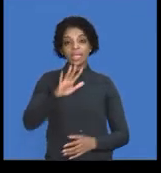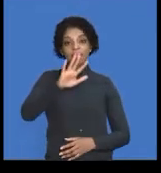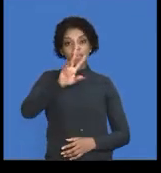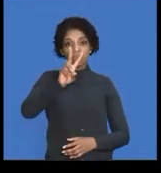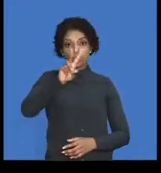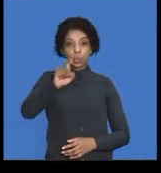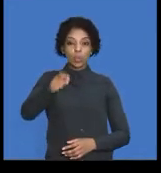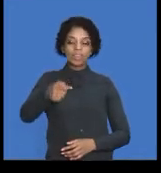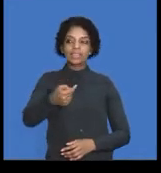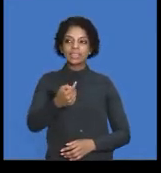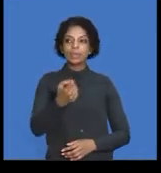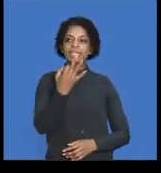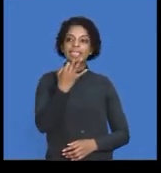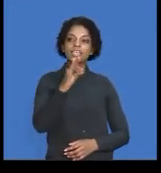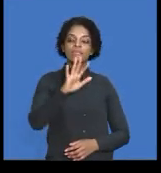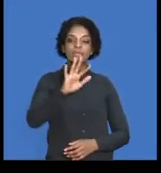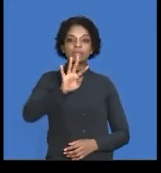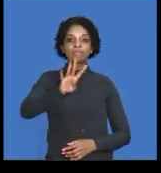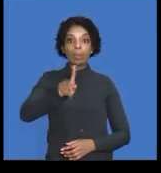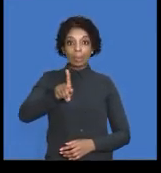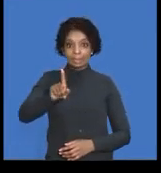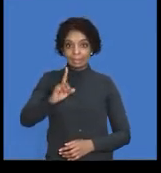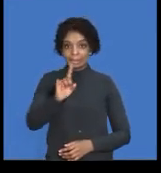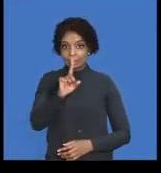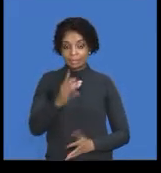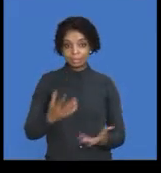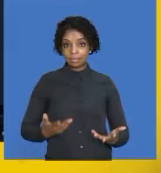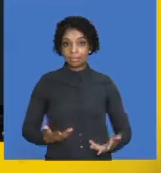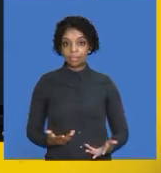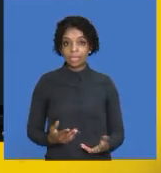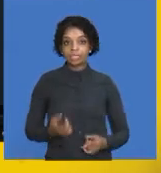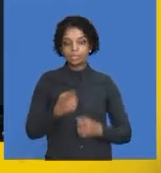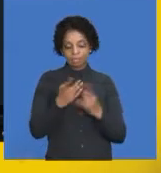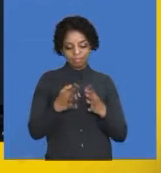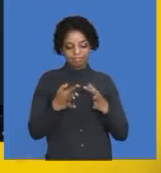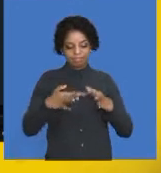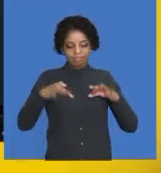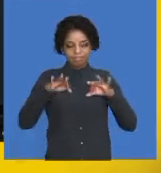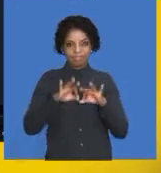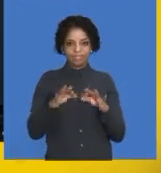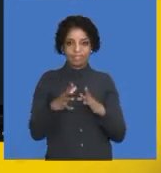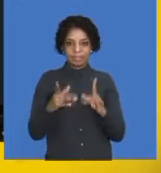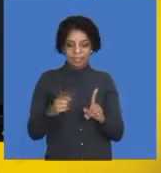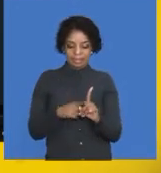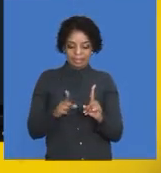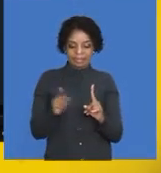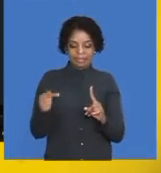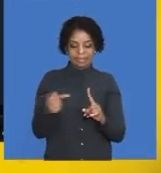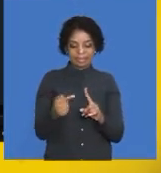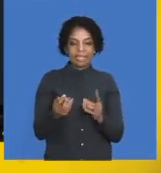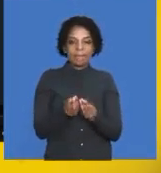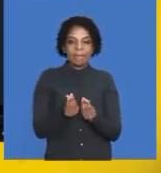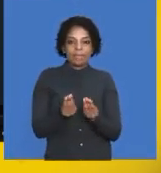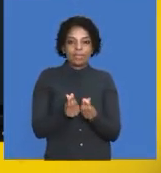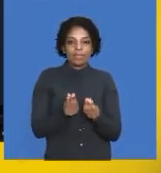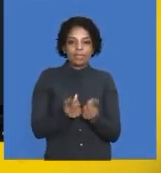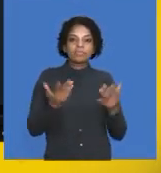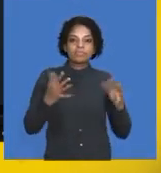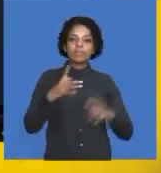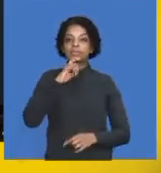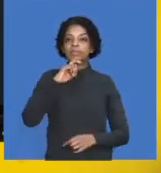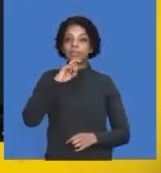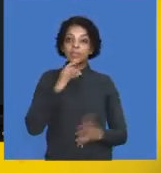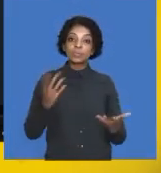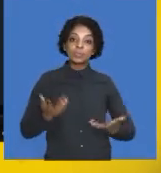,354. What is that? That's the value of indirect materials that were used by